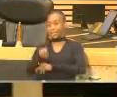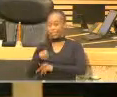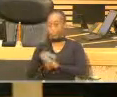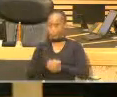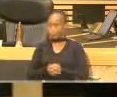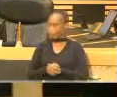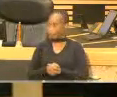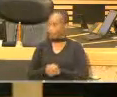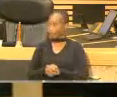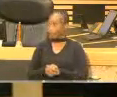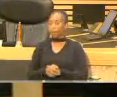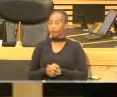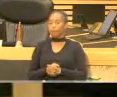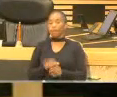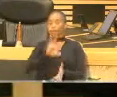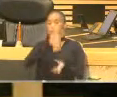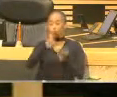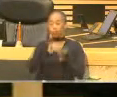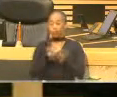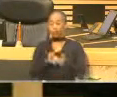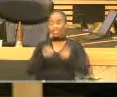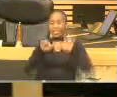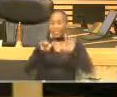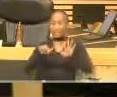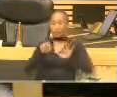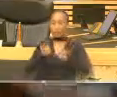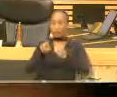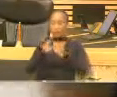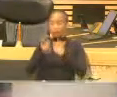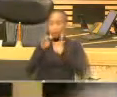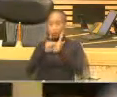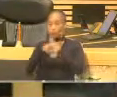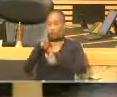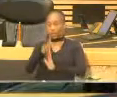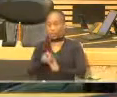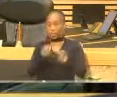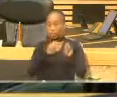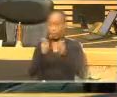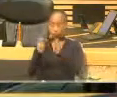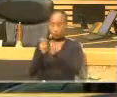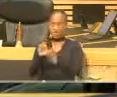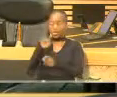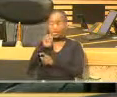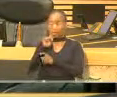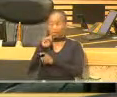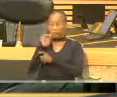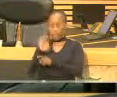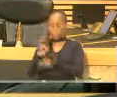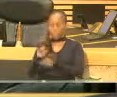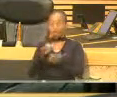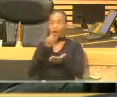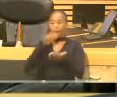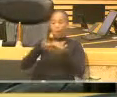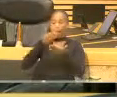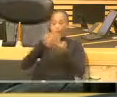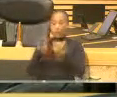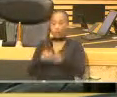Eldred funds totaling 16 million rent were transferred to 11 SMMEs that had applied for funding,